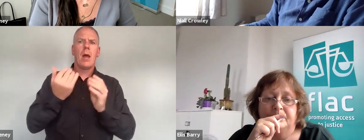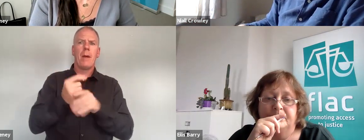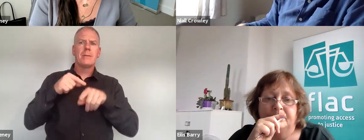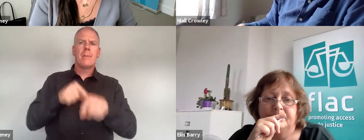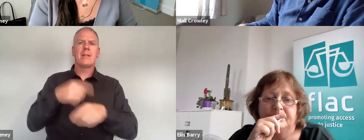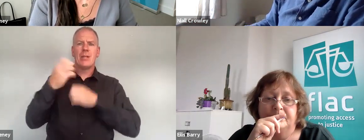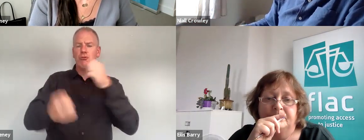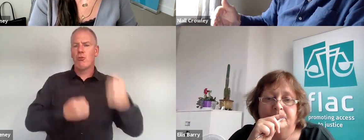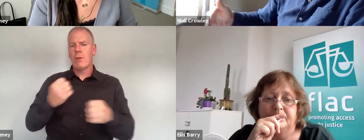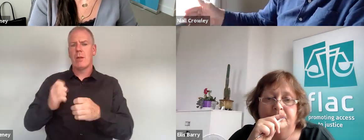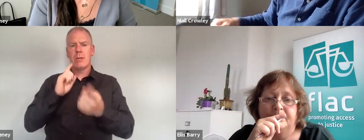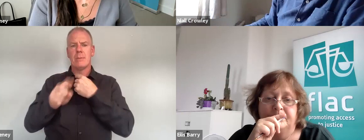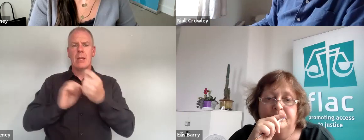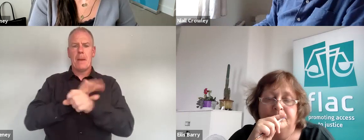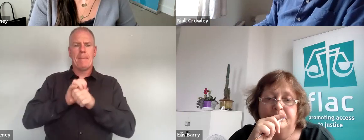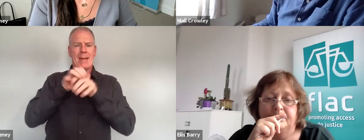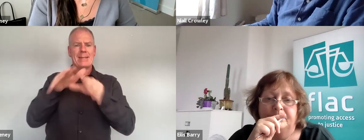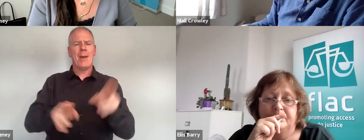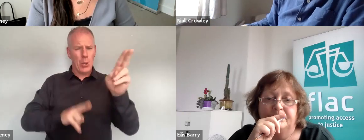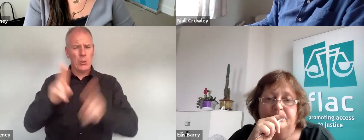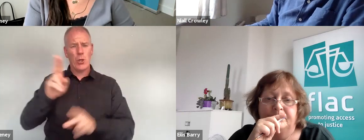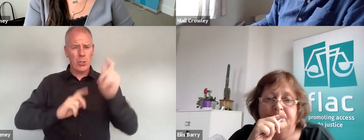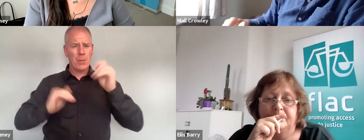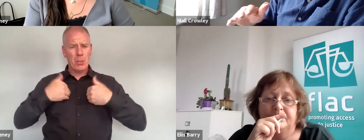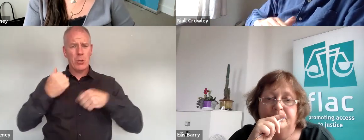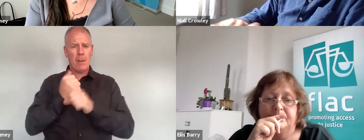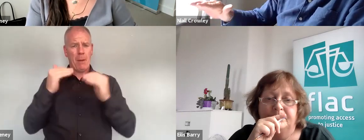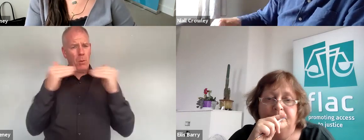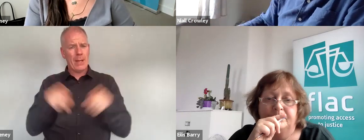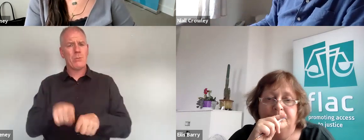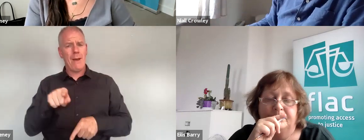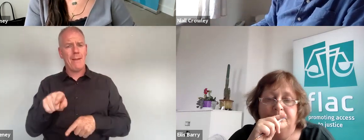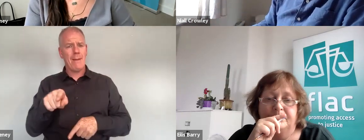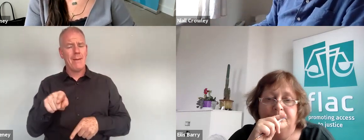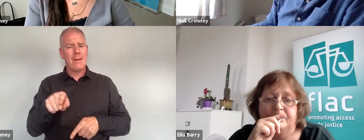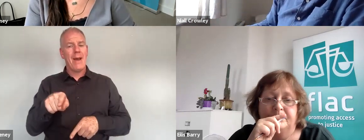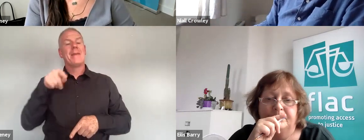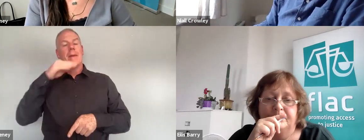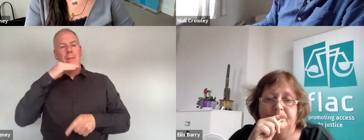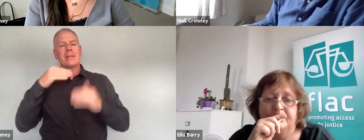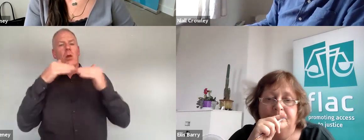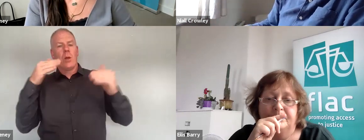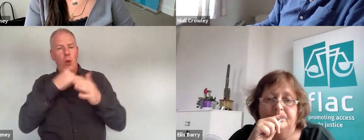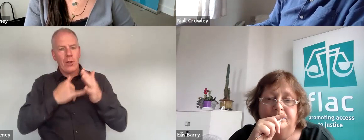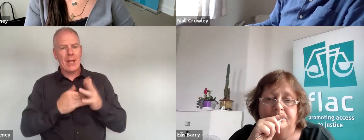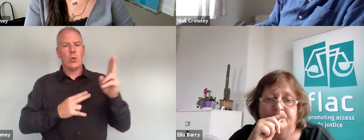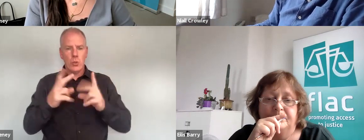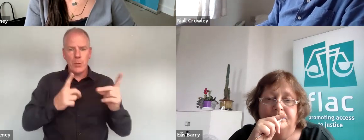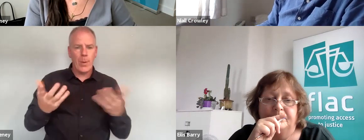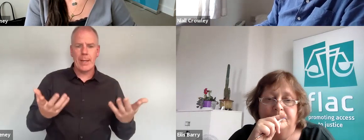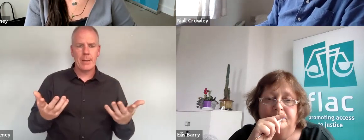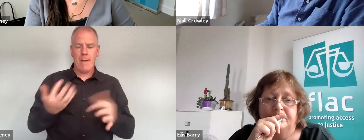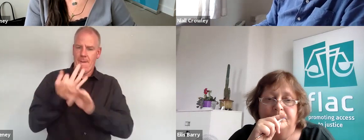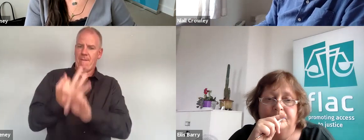responding to a pandemic is a society that should be concerned with equality and that's a wave that equality bodies should be riding on at